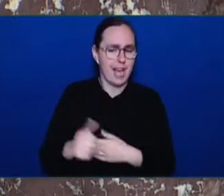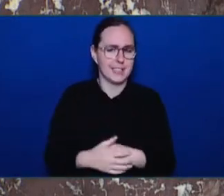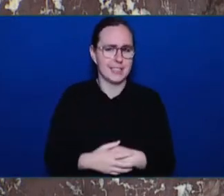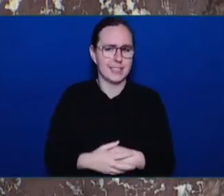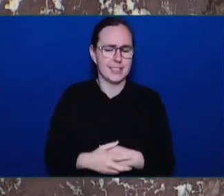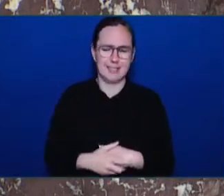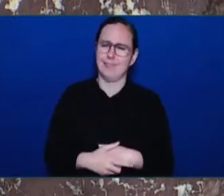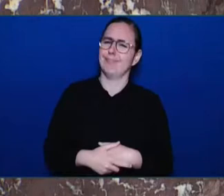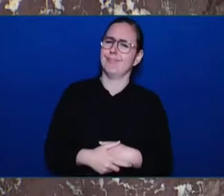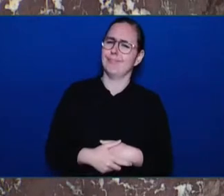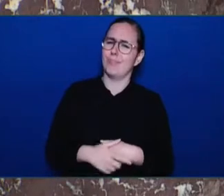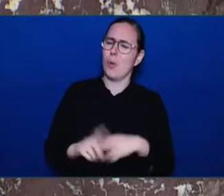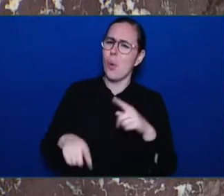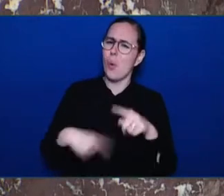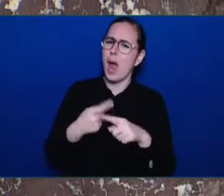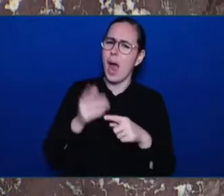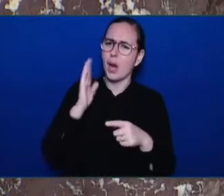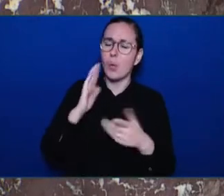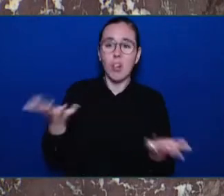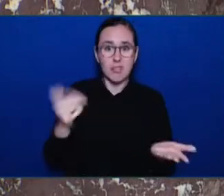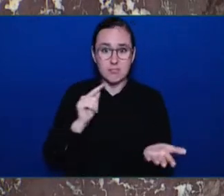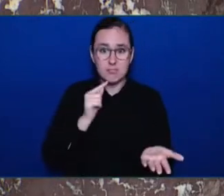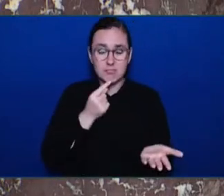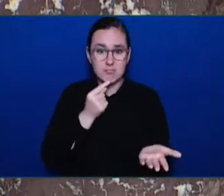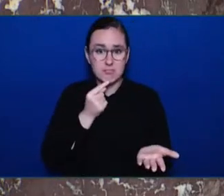offender's right to re-offend? Thank you.